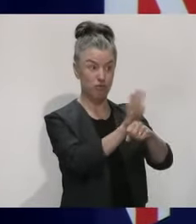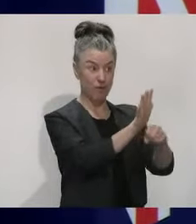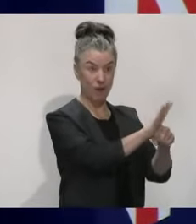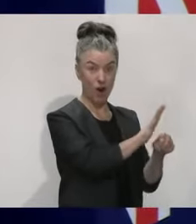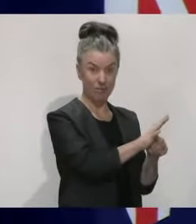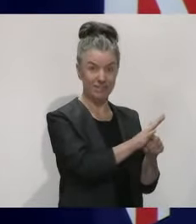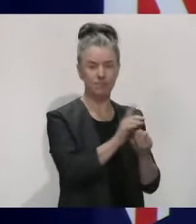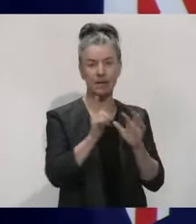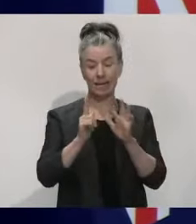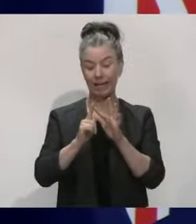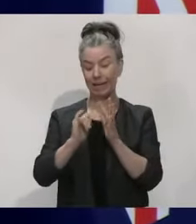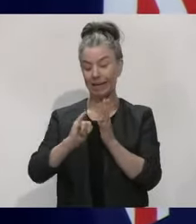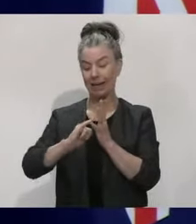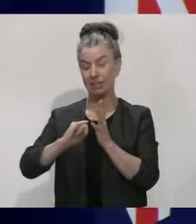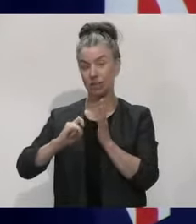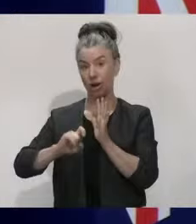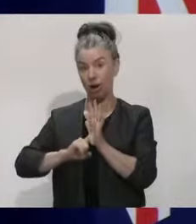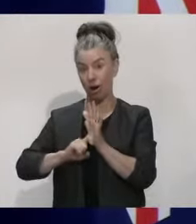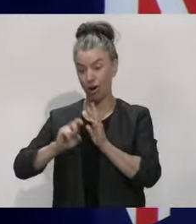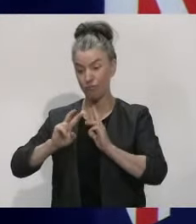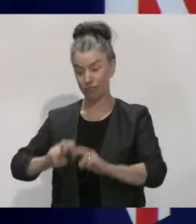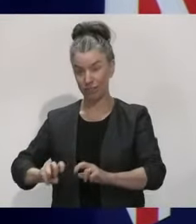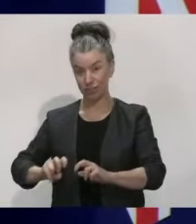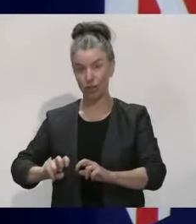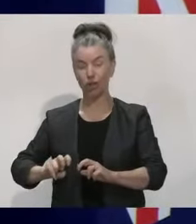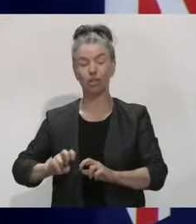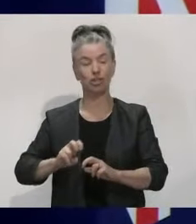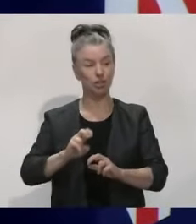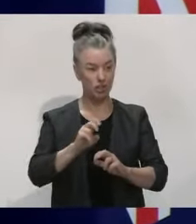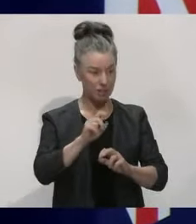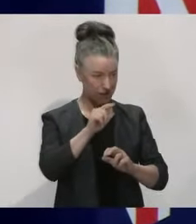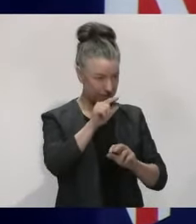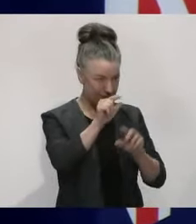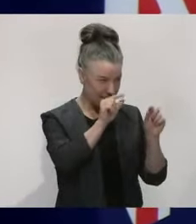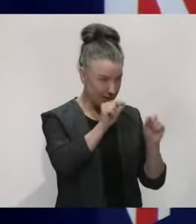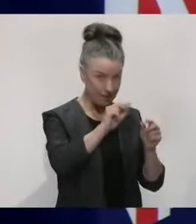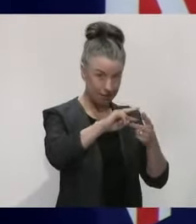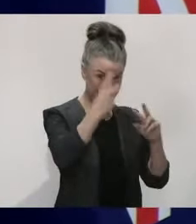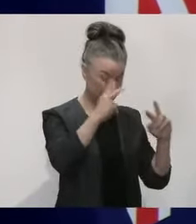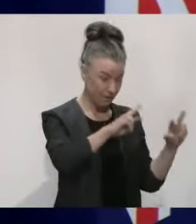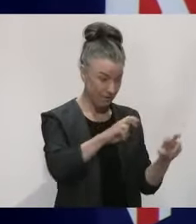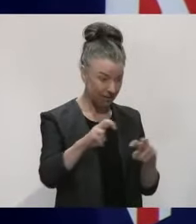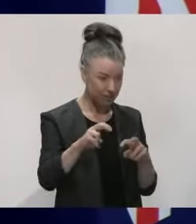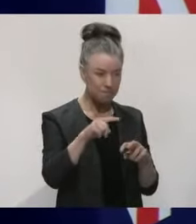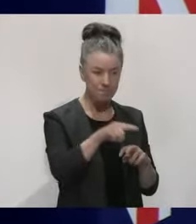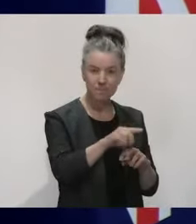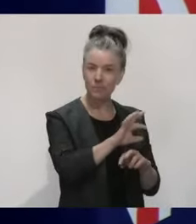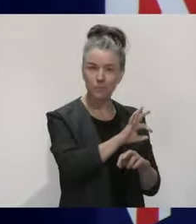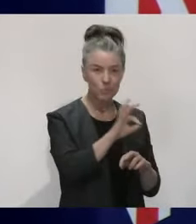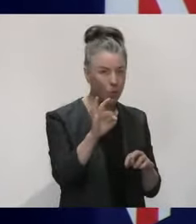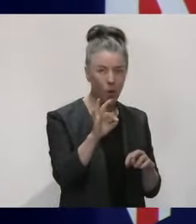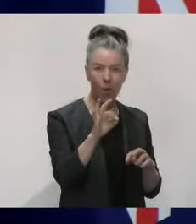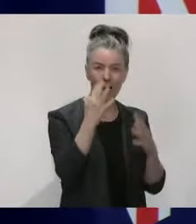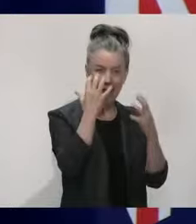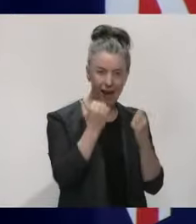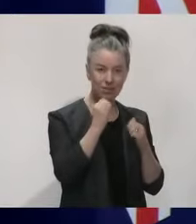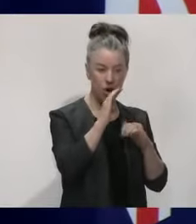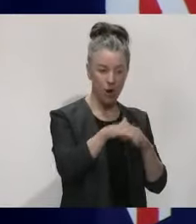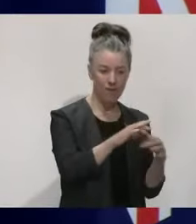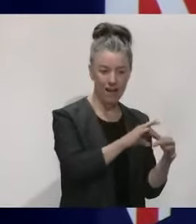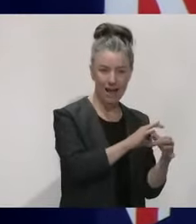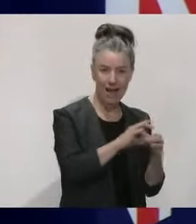been able to sequence, none of those have proven to be similar to the